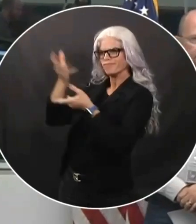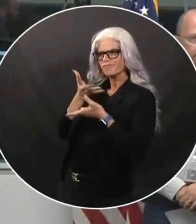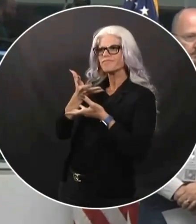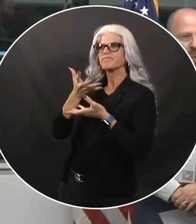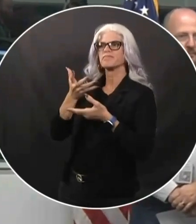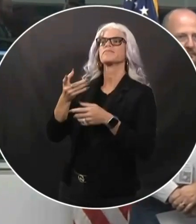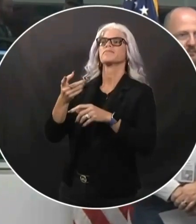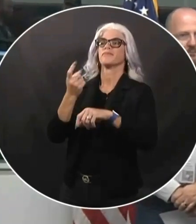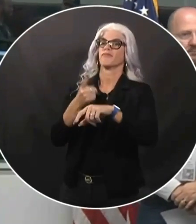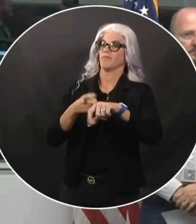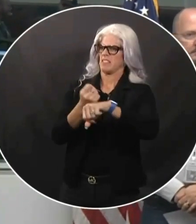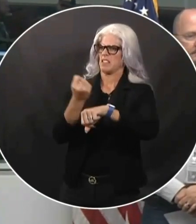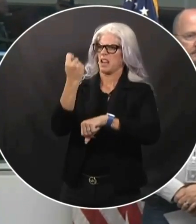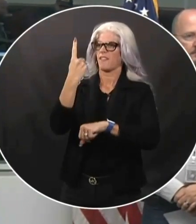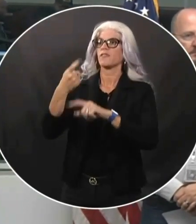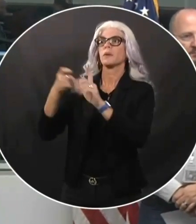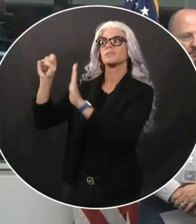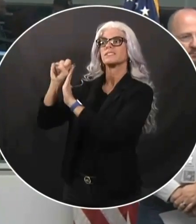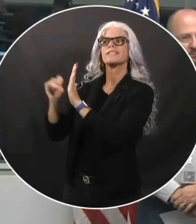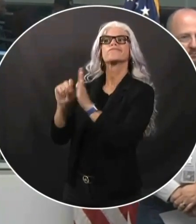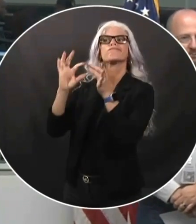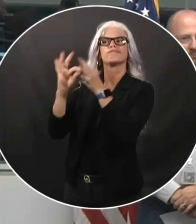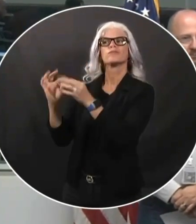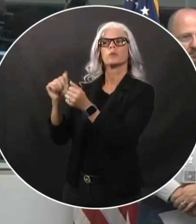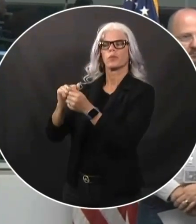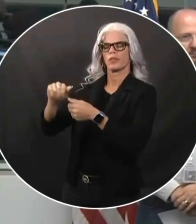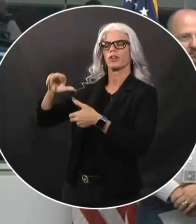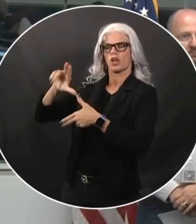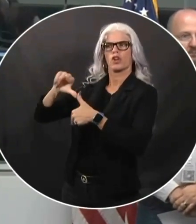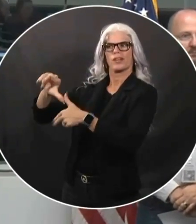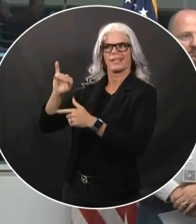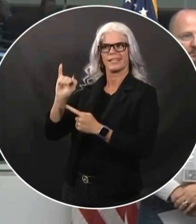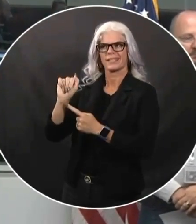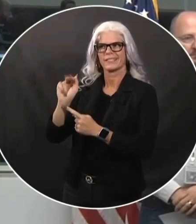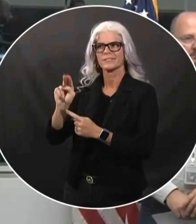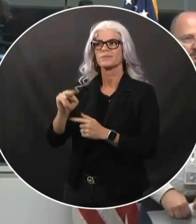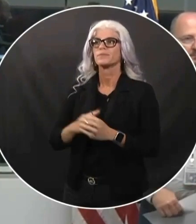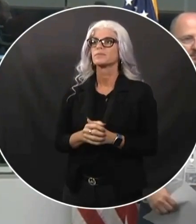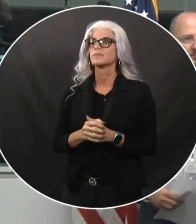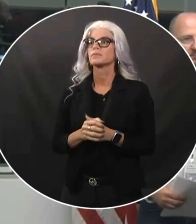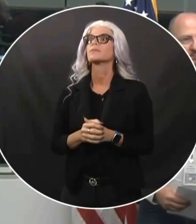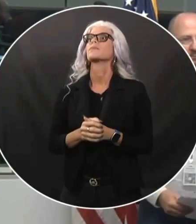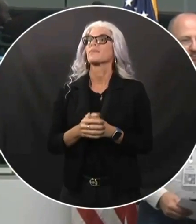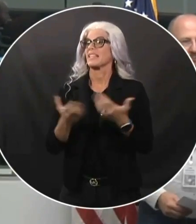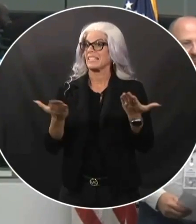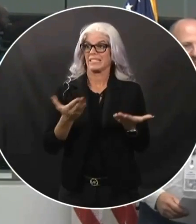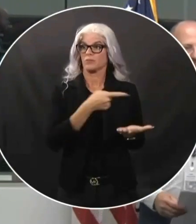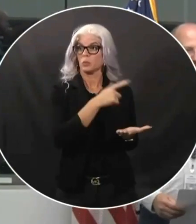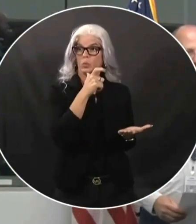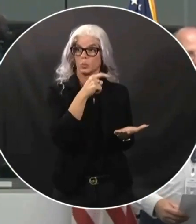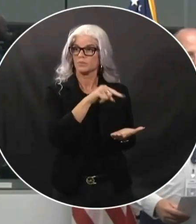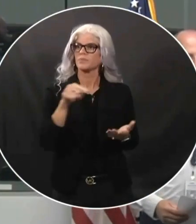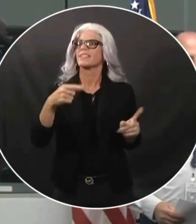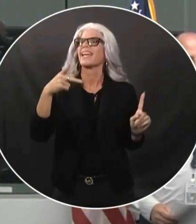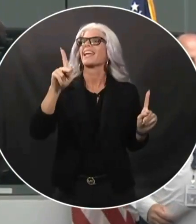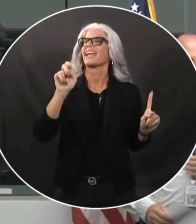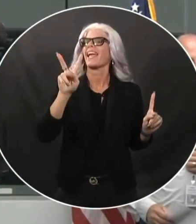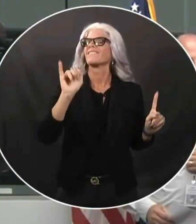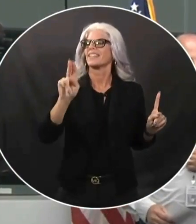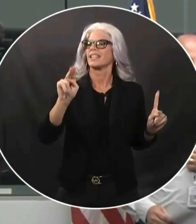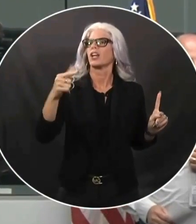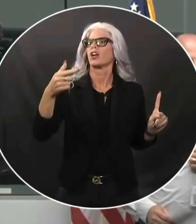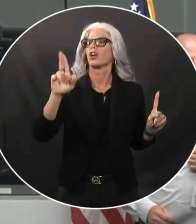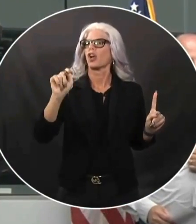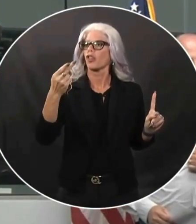It's about Hurricane Ian. I'm joined here by our Division of Emergency Management Director, Kevin Guthrie, the head of the Florida National Guard,